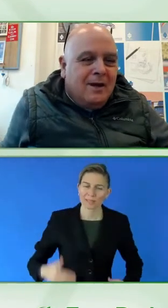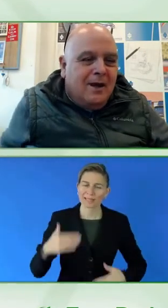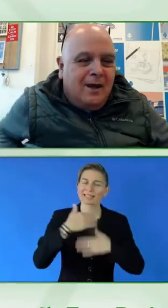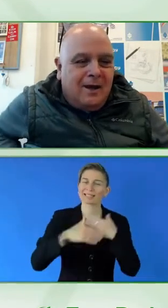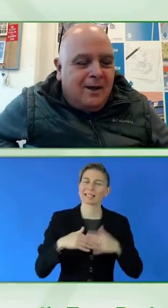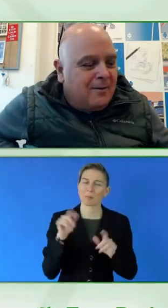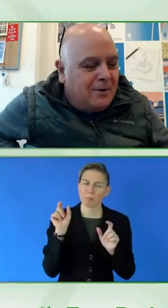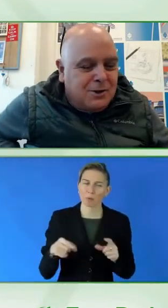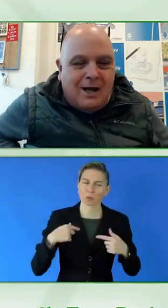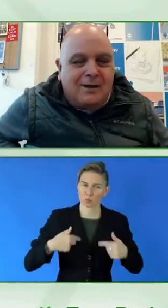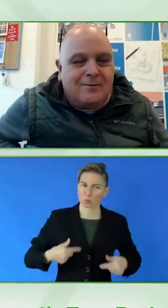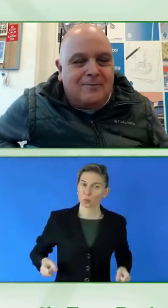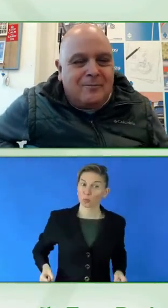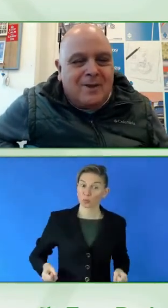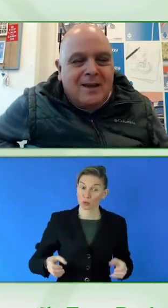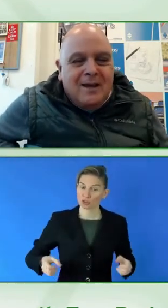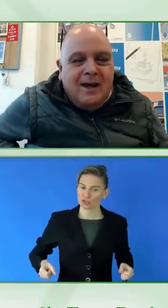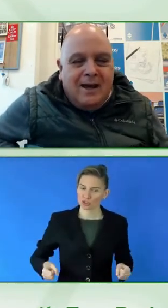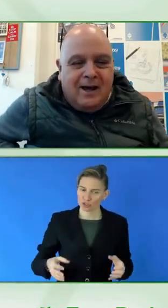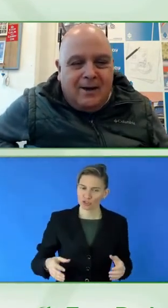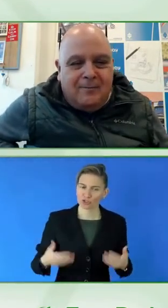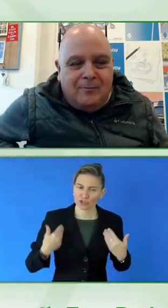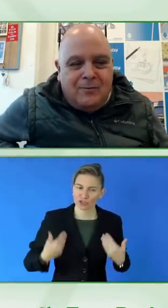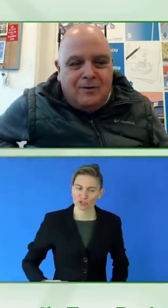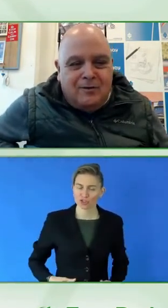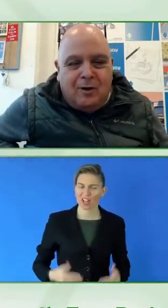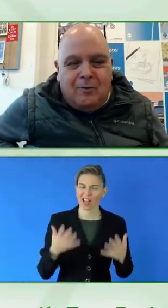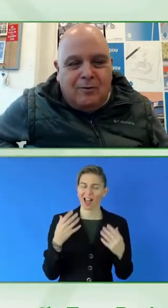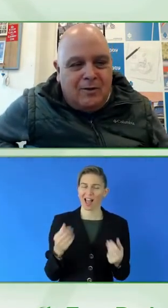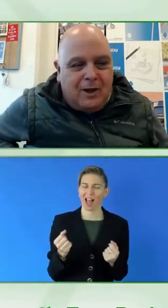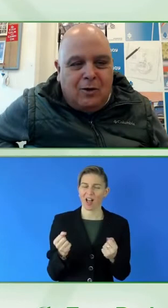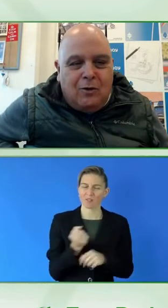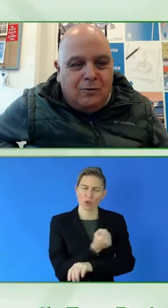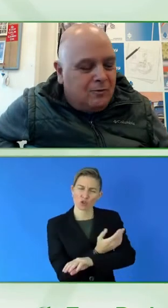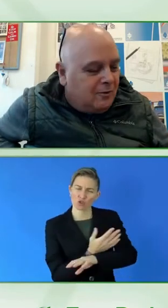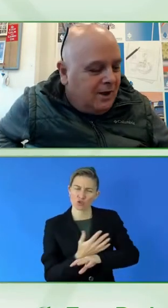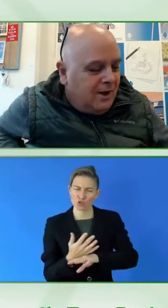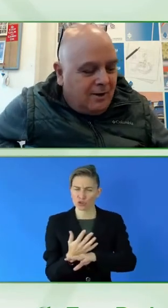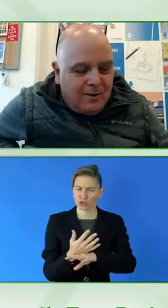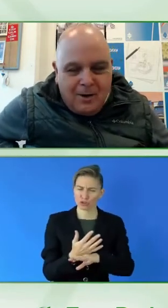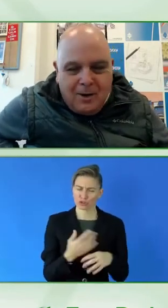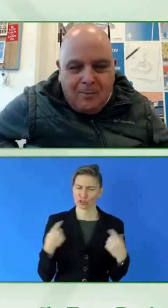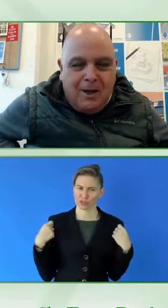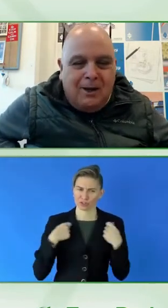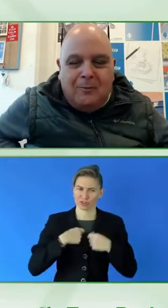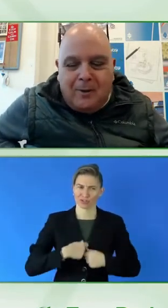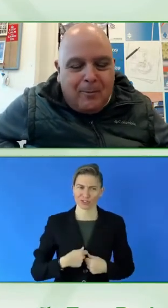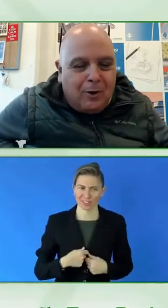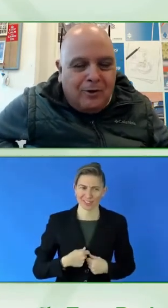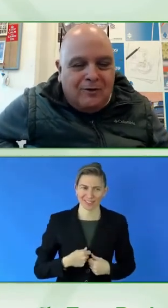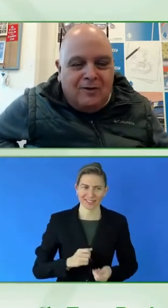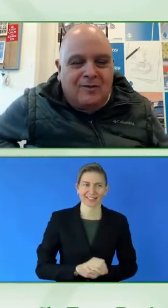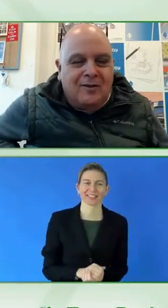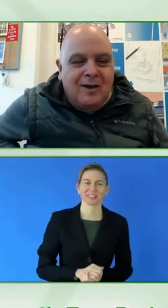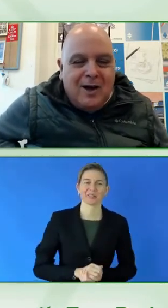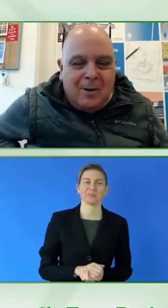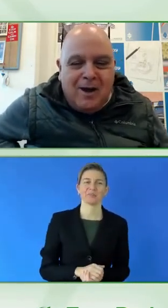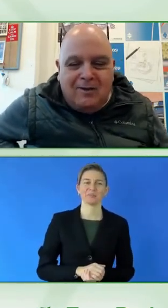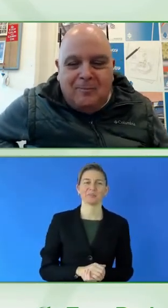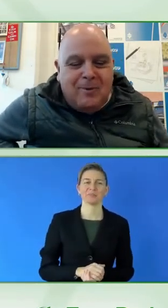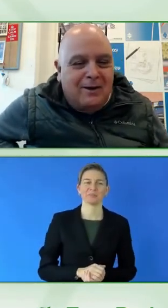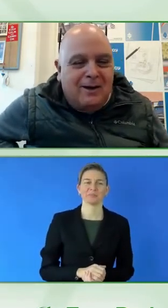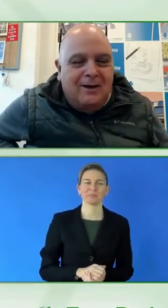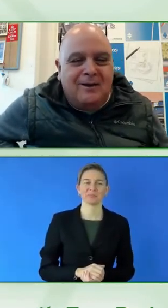jacket. So thank you for being on board in this